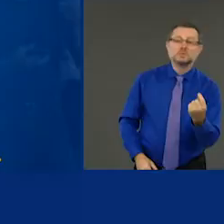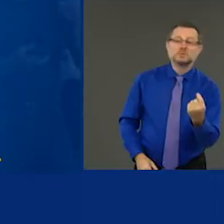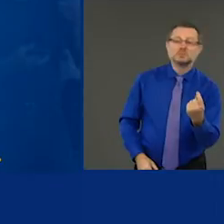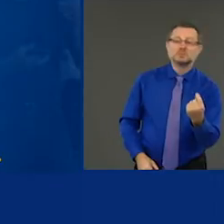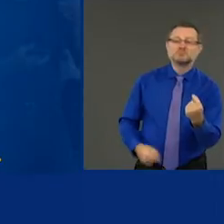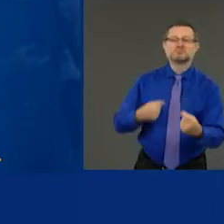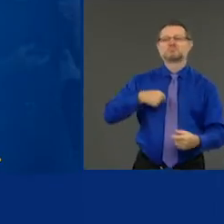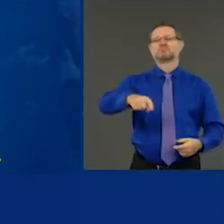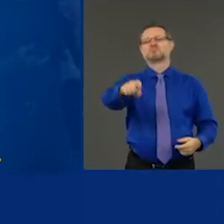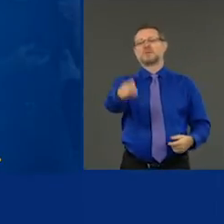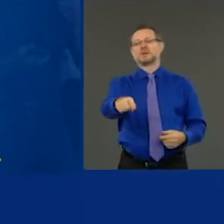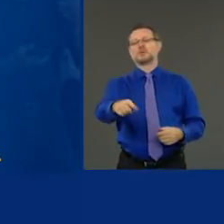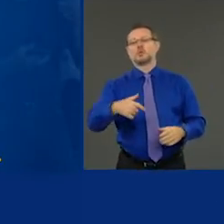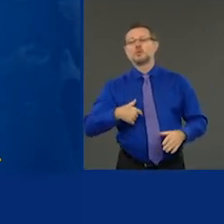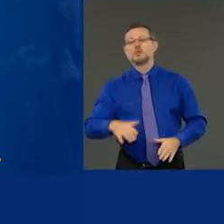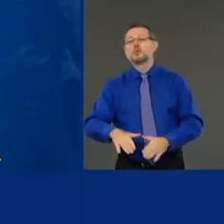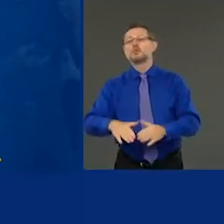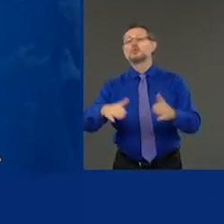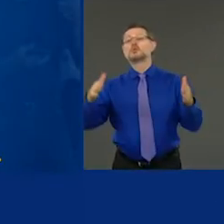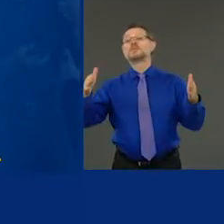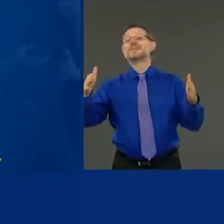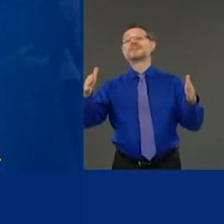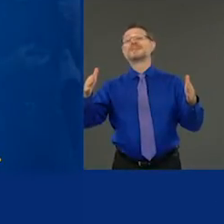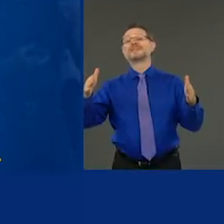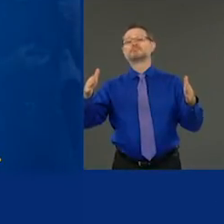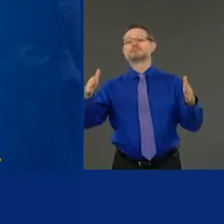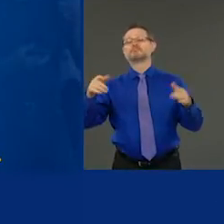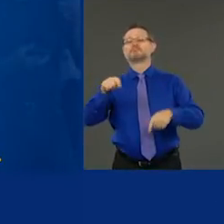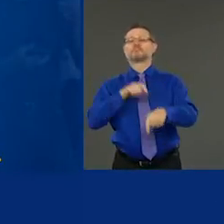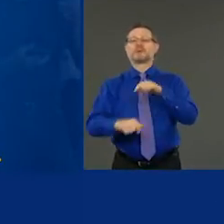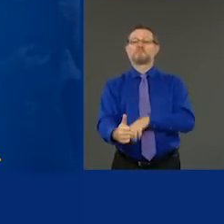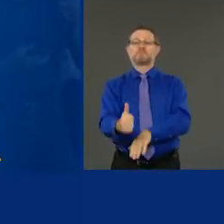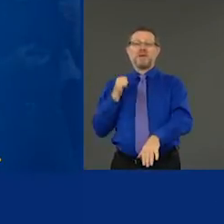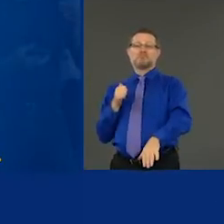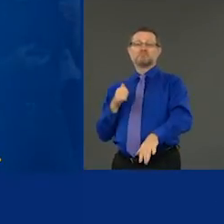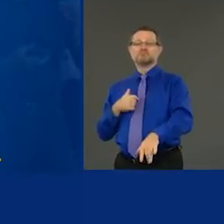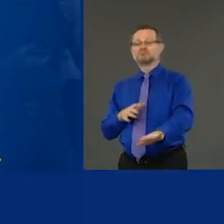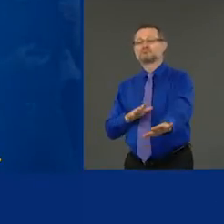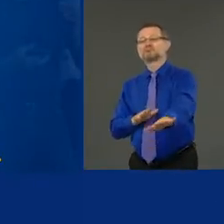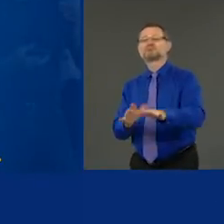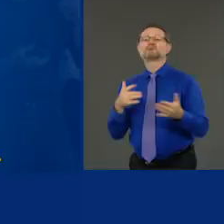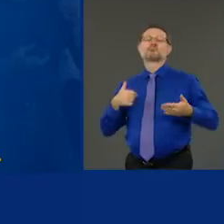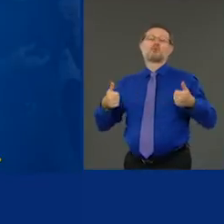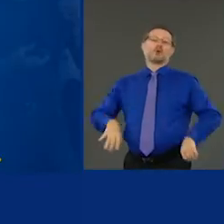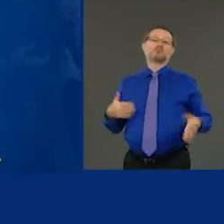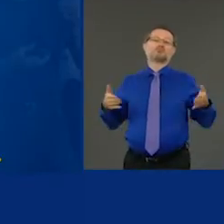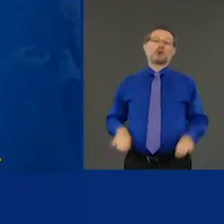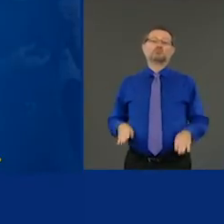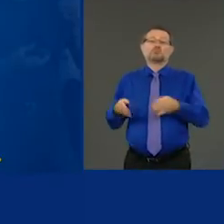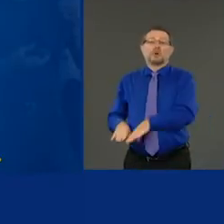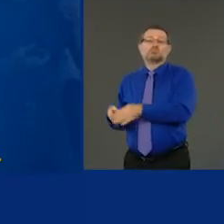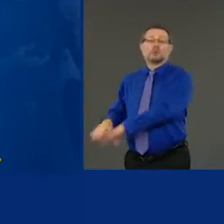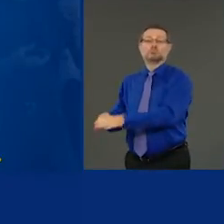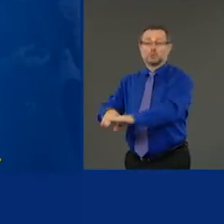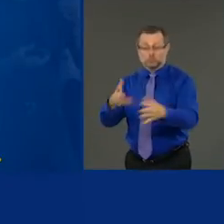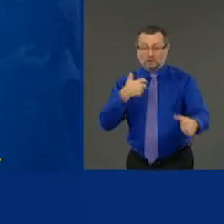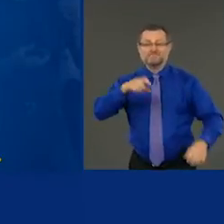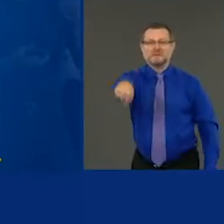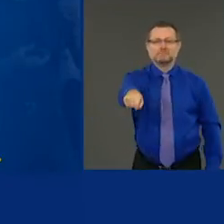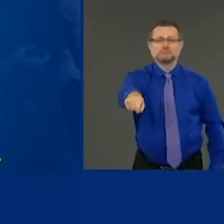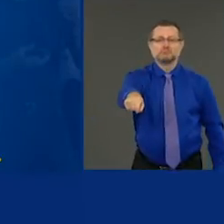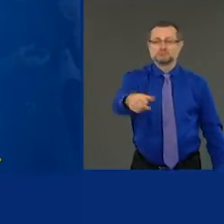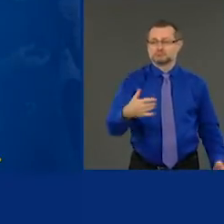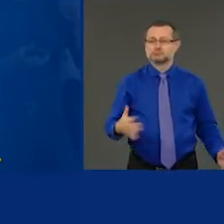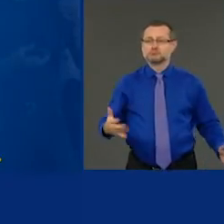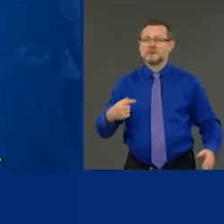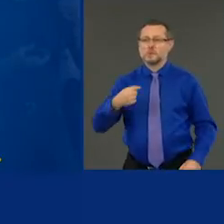the opening plan. And we're going to have to close bars and restaurants. That is what we are going to have to